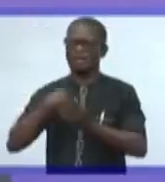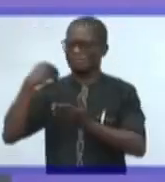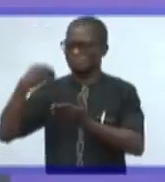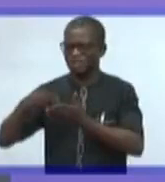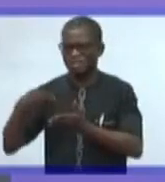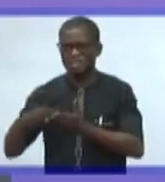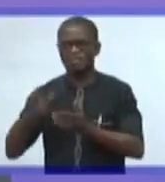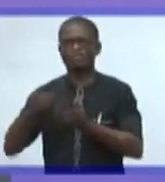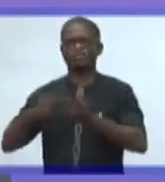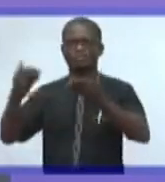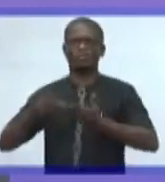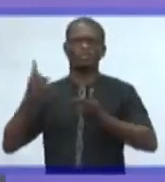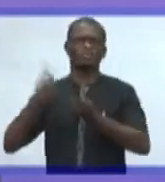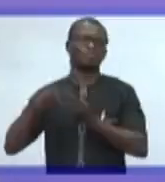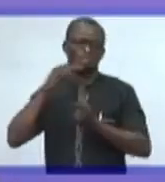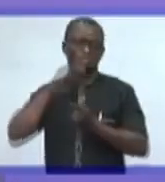to bring into Nigeria. All they want is a government. the Now that's